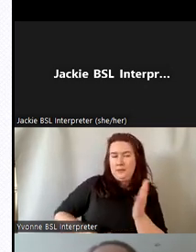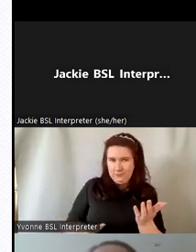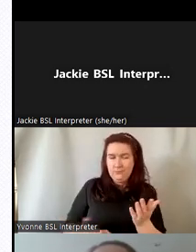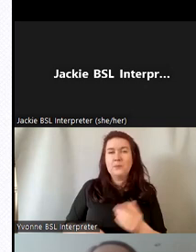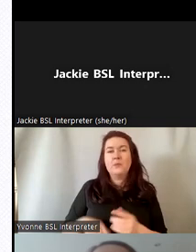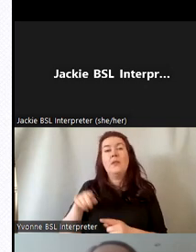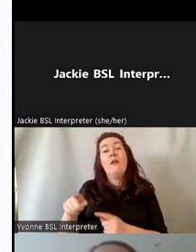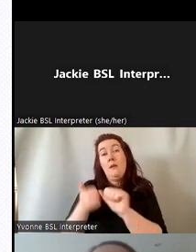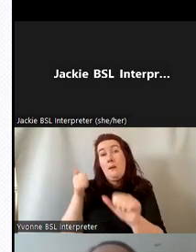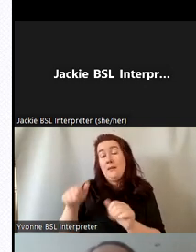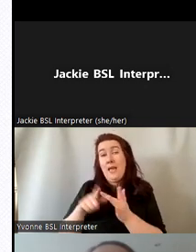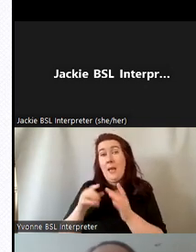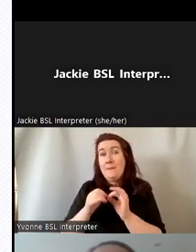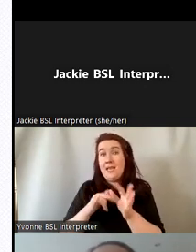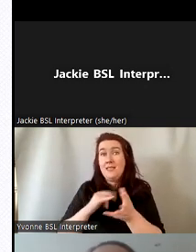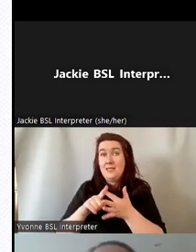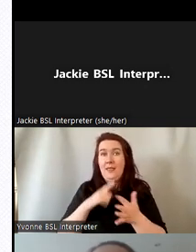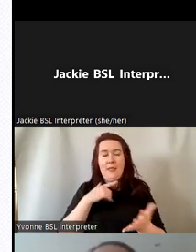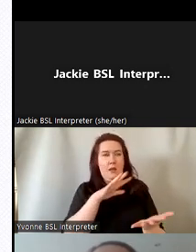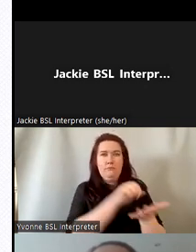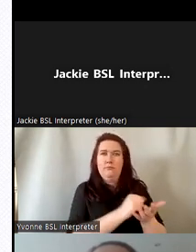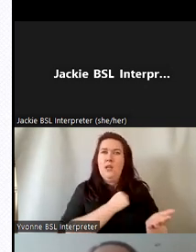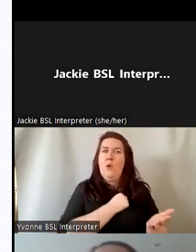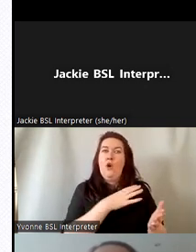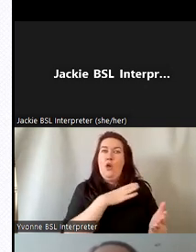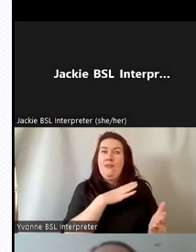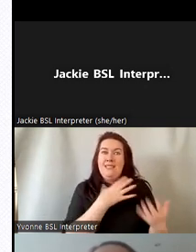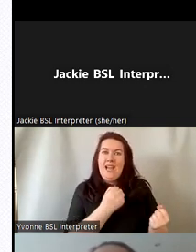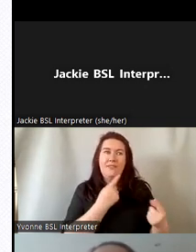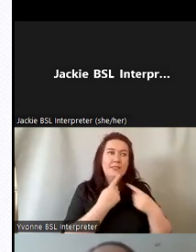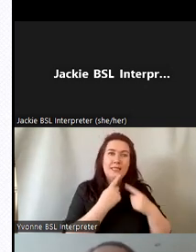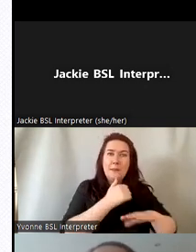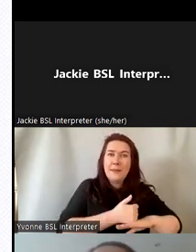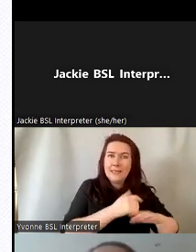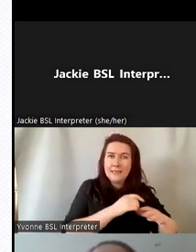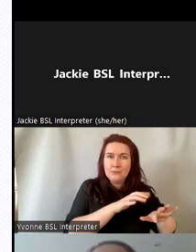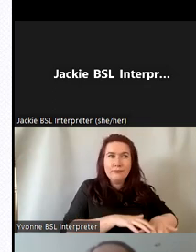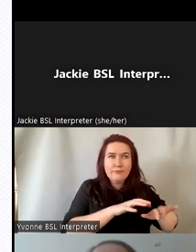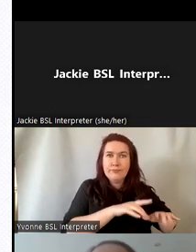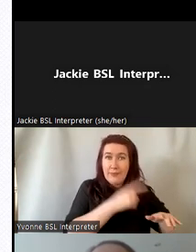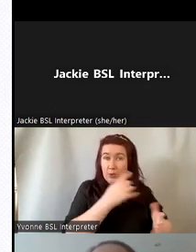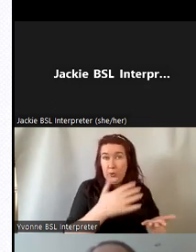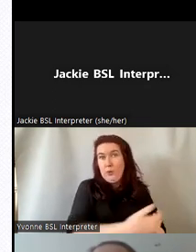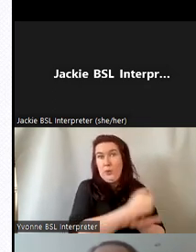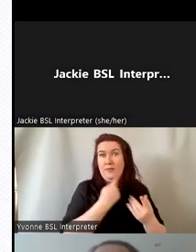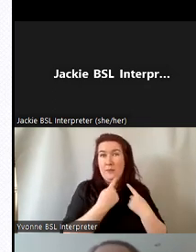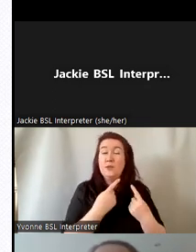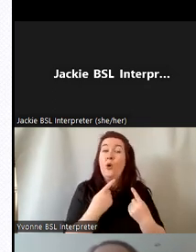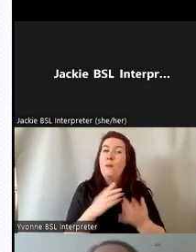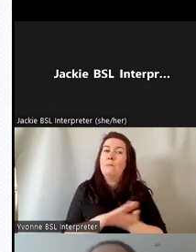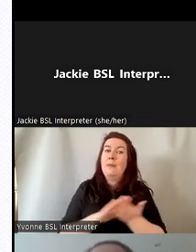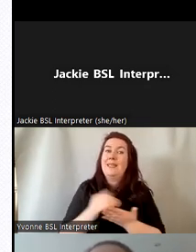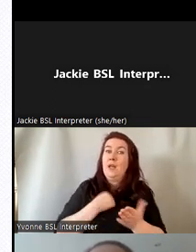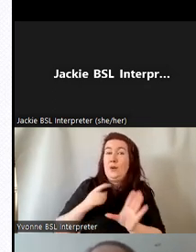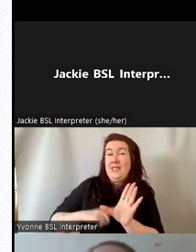to capture the data in our existing on-site database um which meant that obviously the years and years of previous work